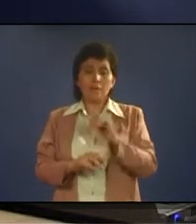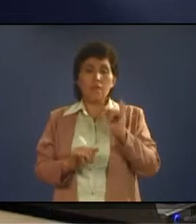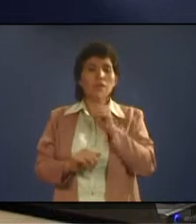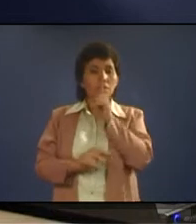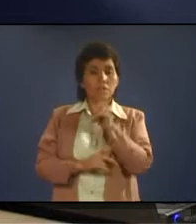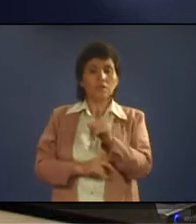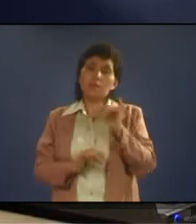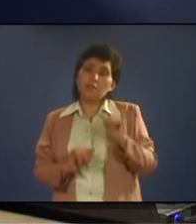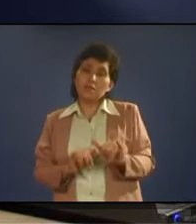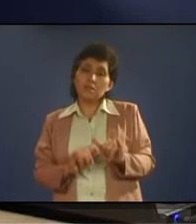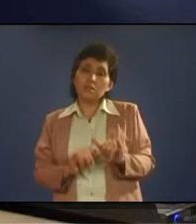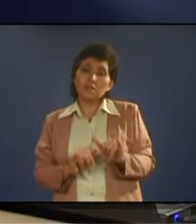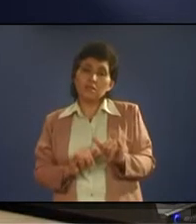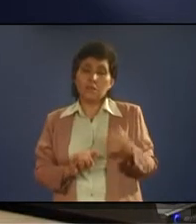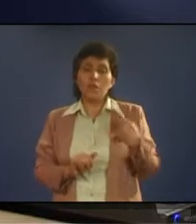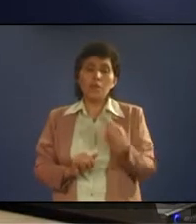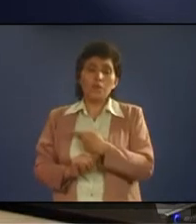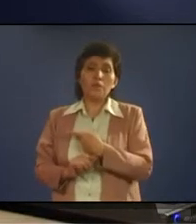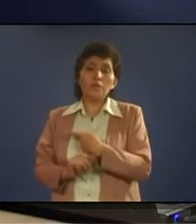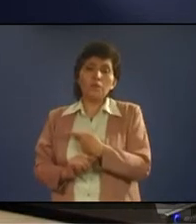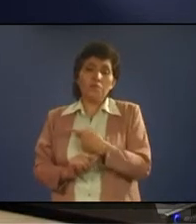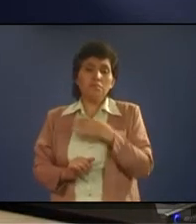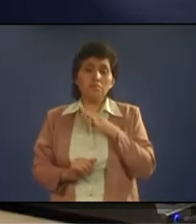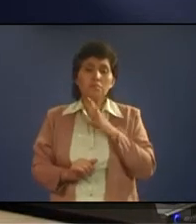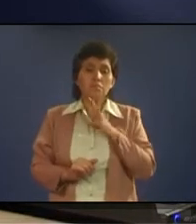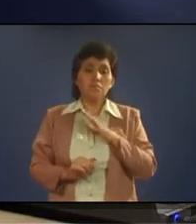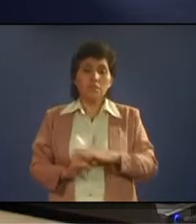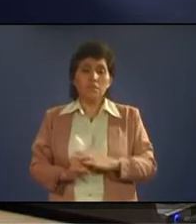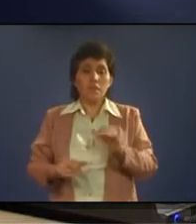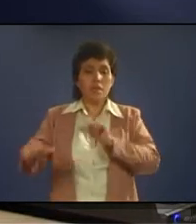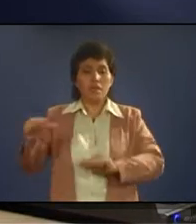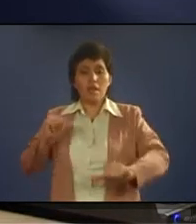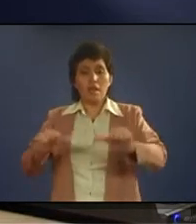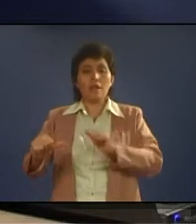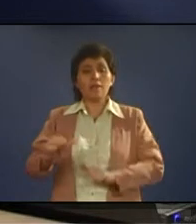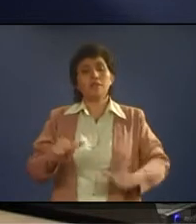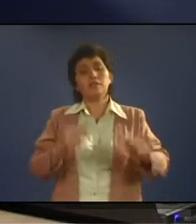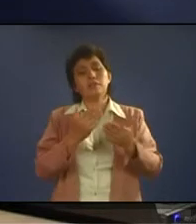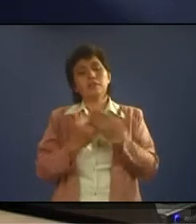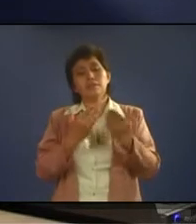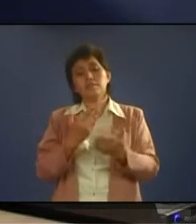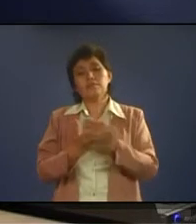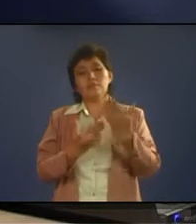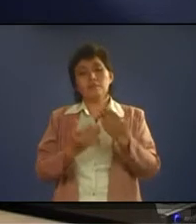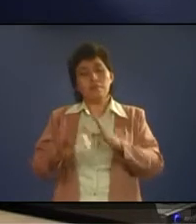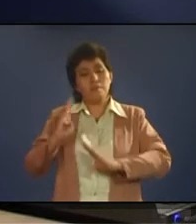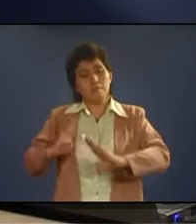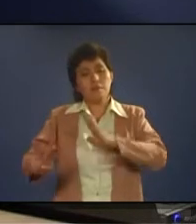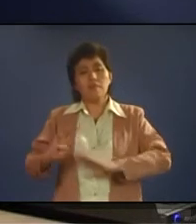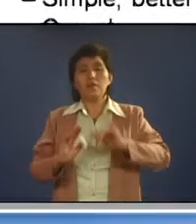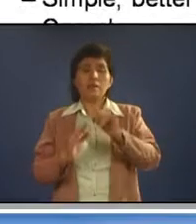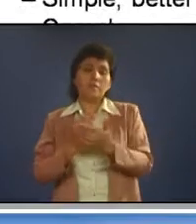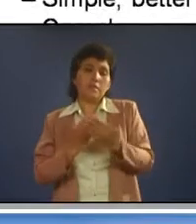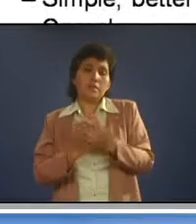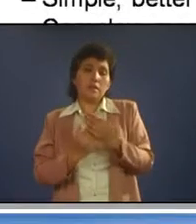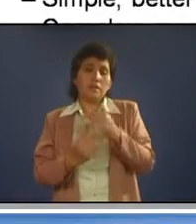act in the simplest way, okay? Now these are called a simple one, yeah? Now